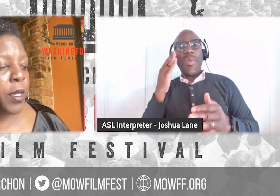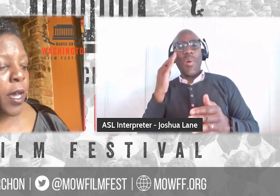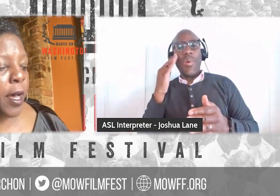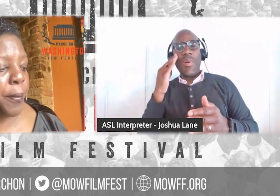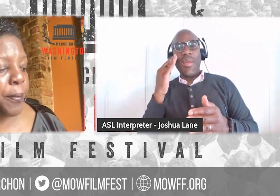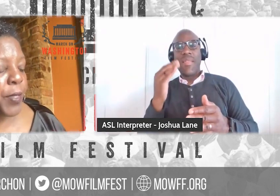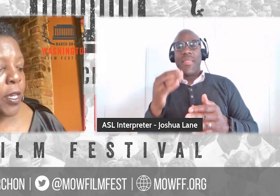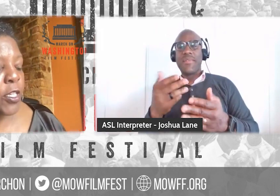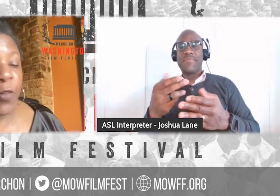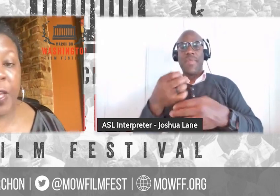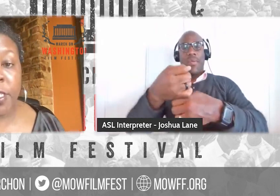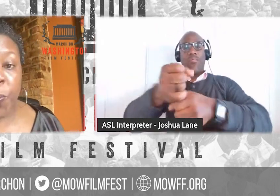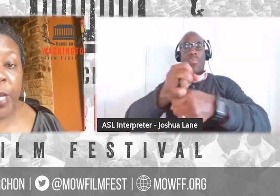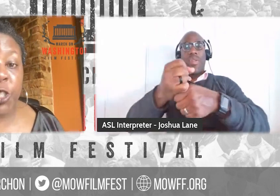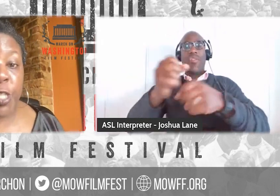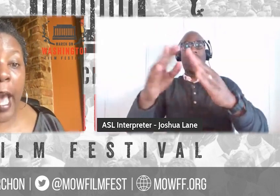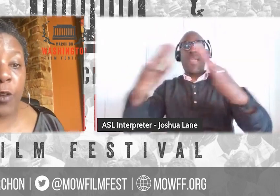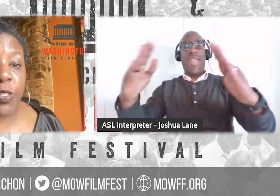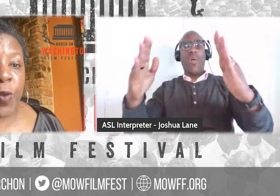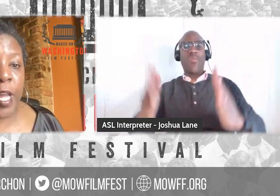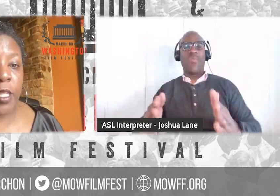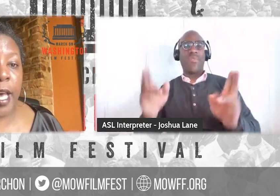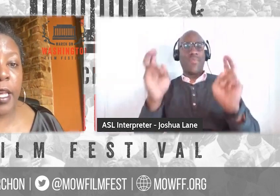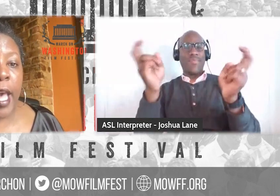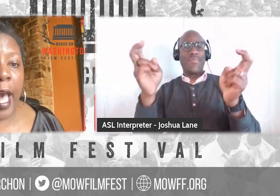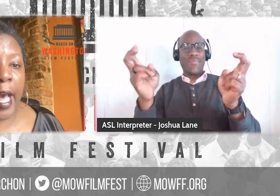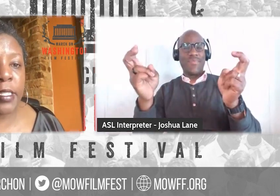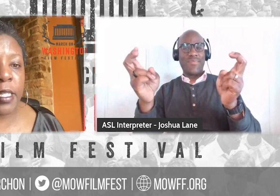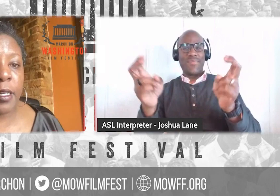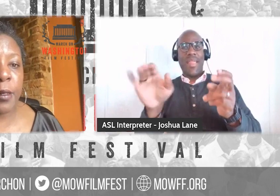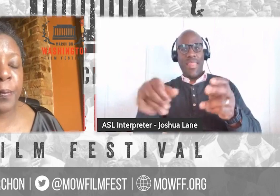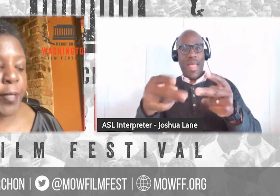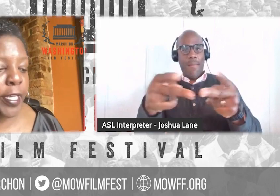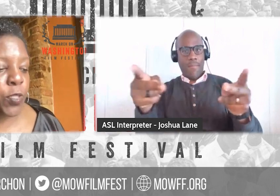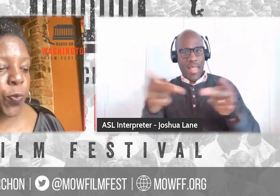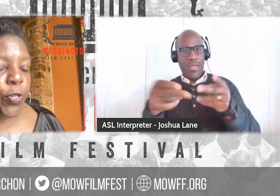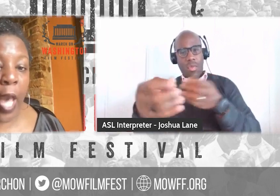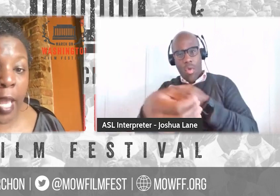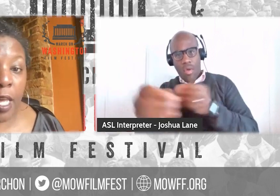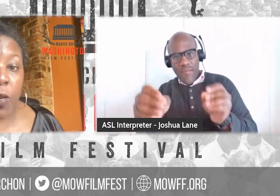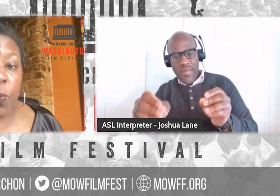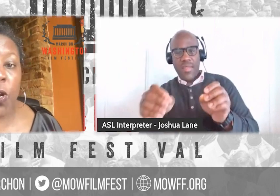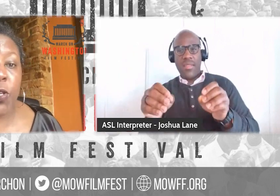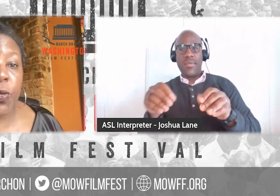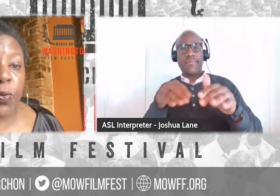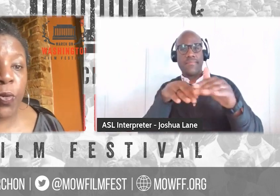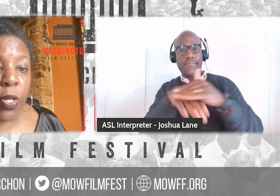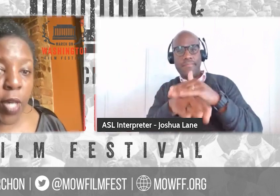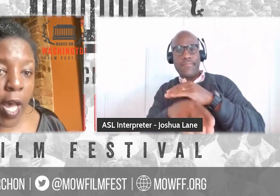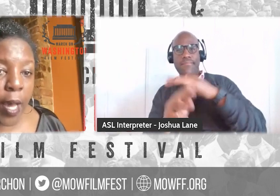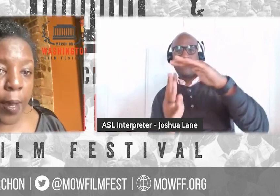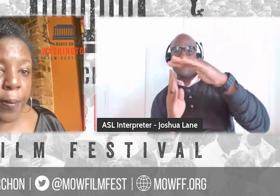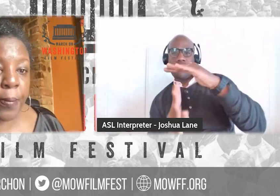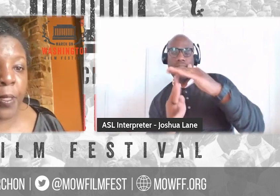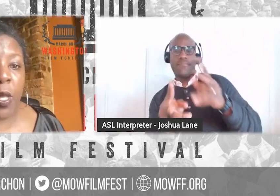you know, that's the production house, right? That has the place where you edit, where you, you